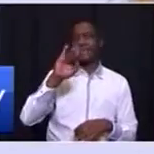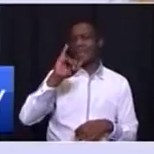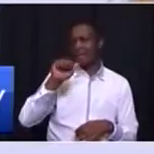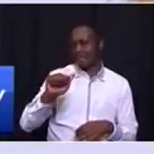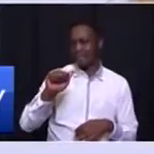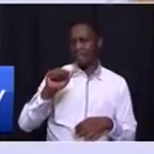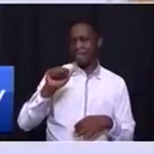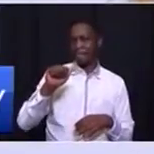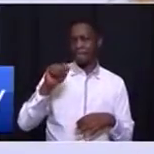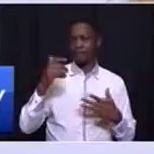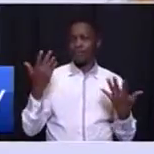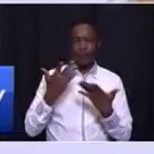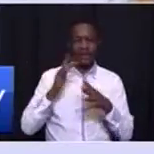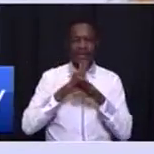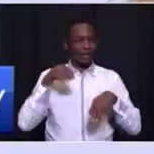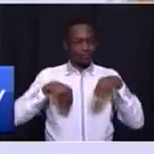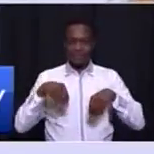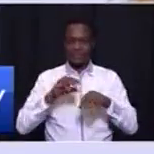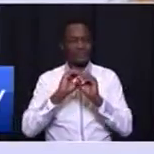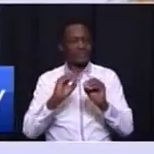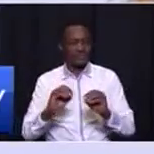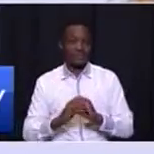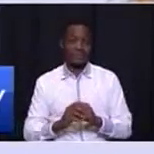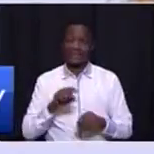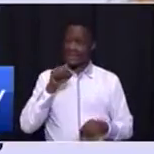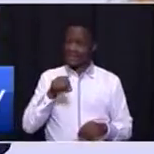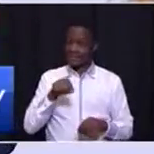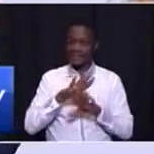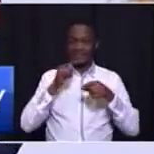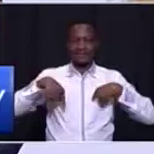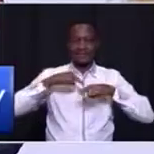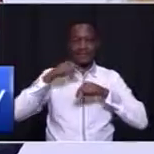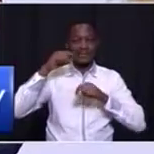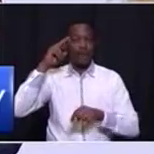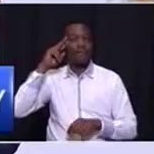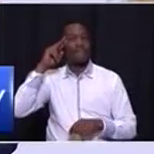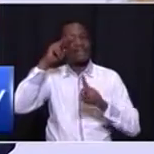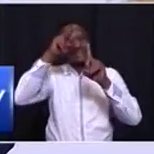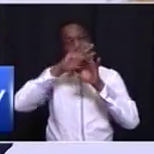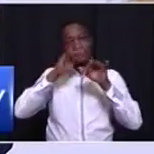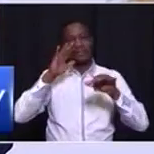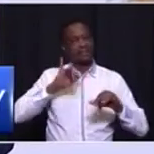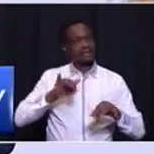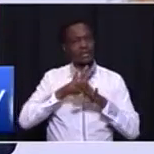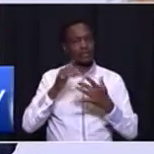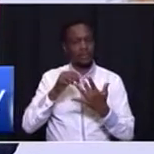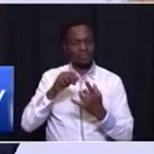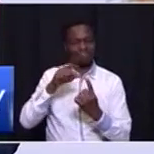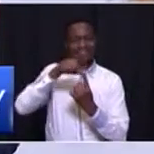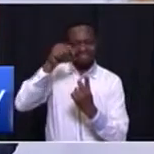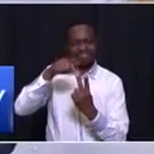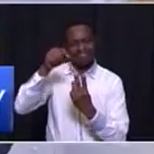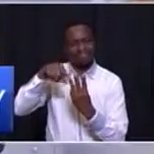there is no corruption. This is our vision that will underpin the detailed plan